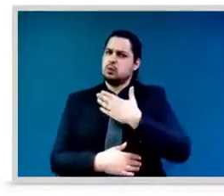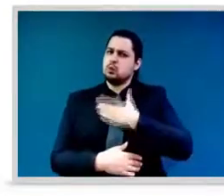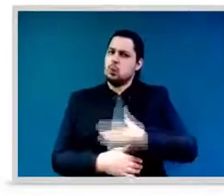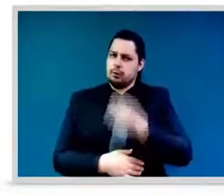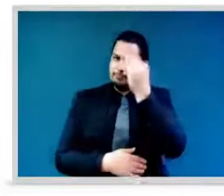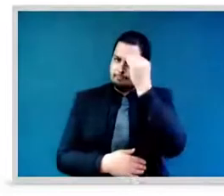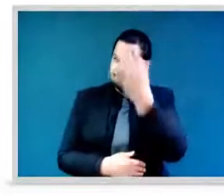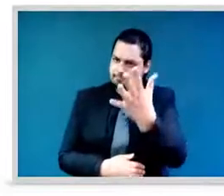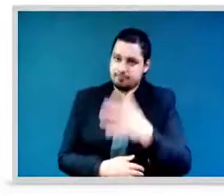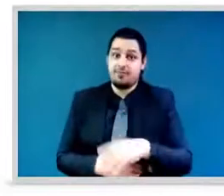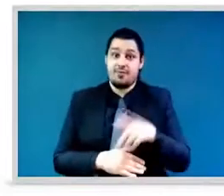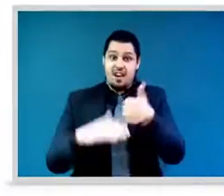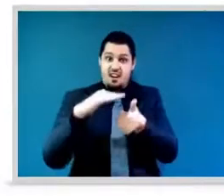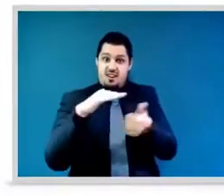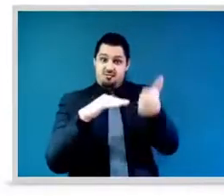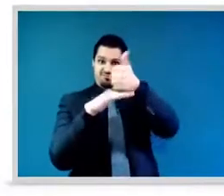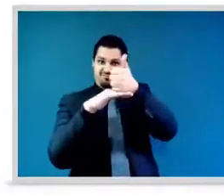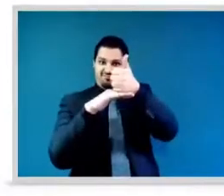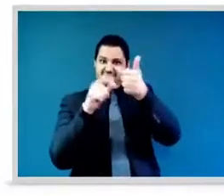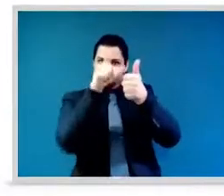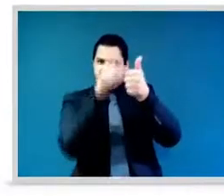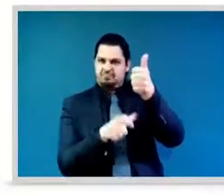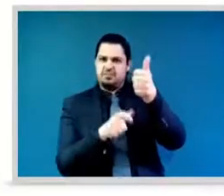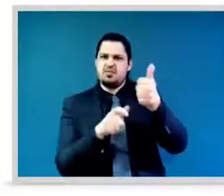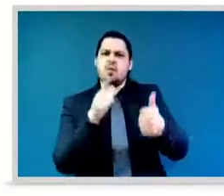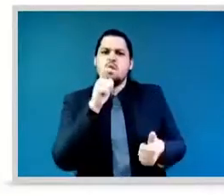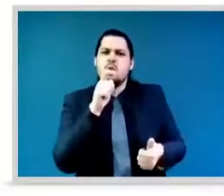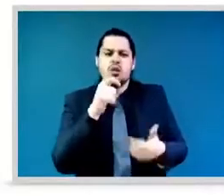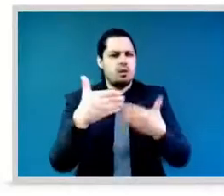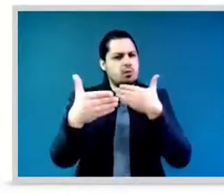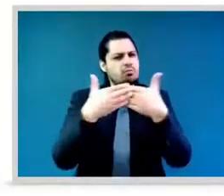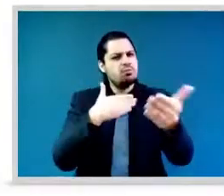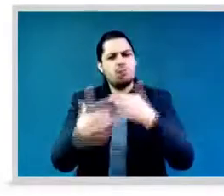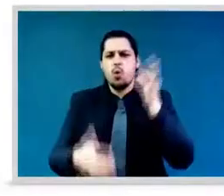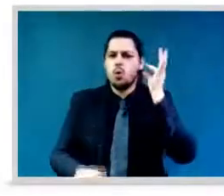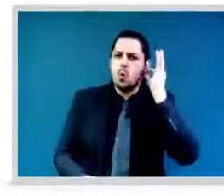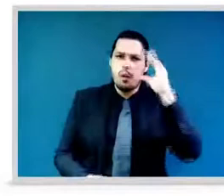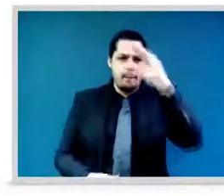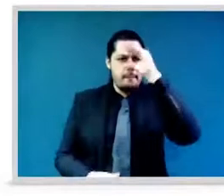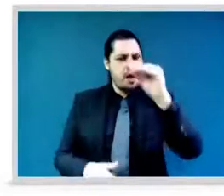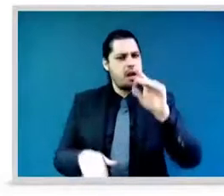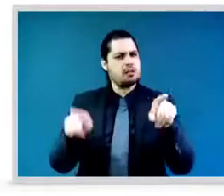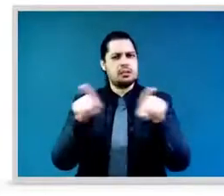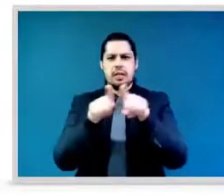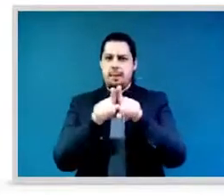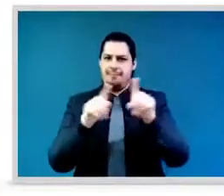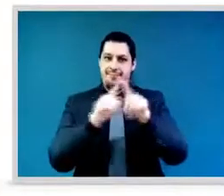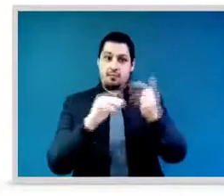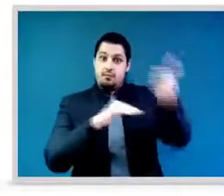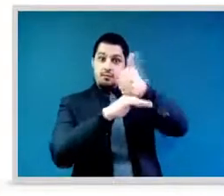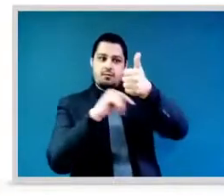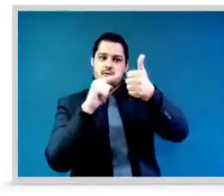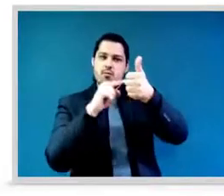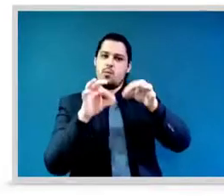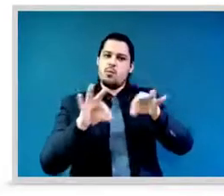qualities that can influence and motivate a group of people to work towards achieving a common goal leaders